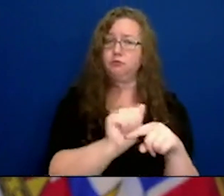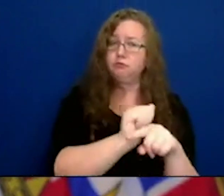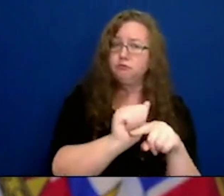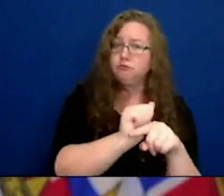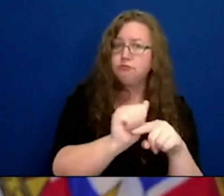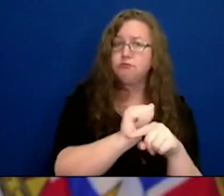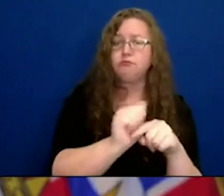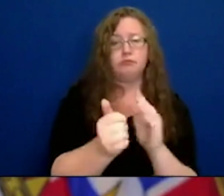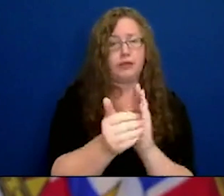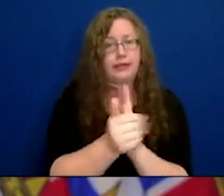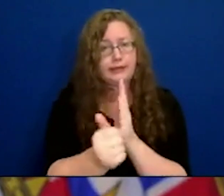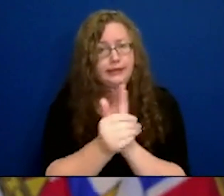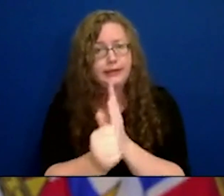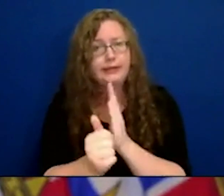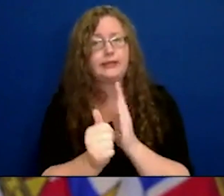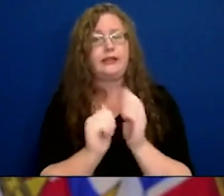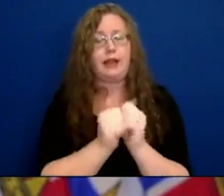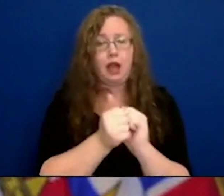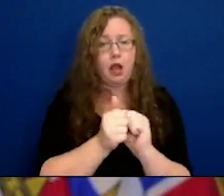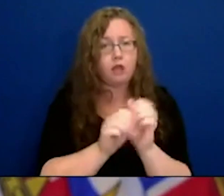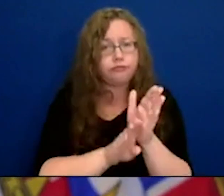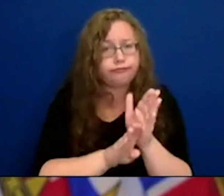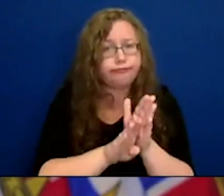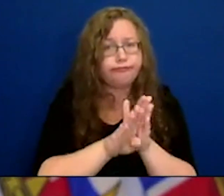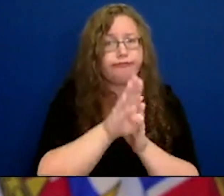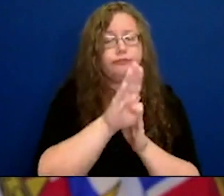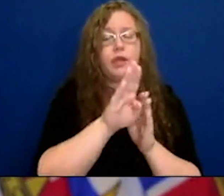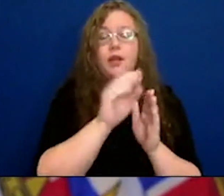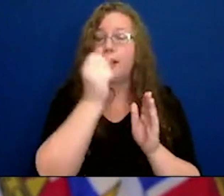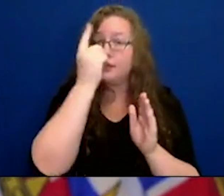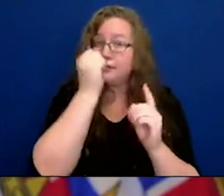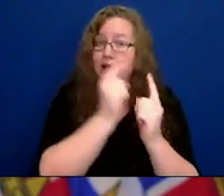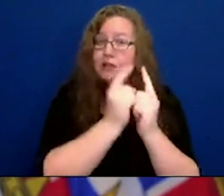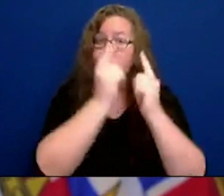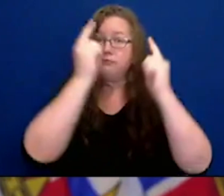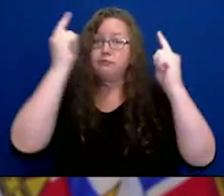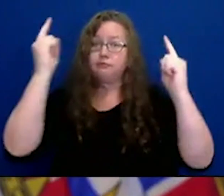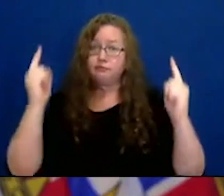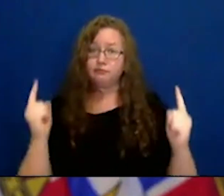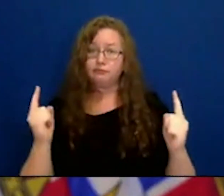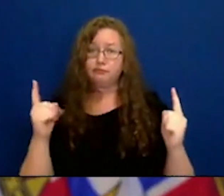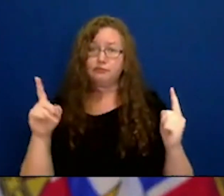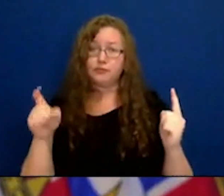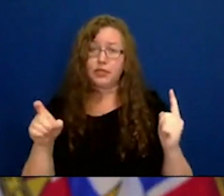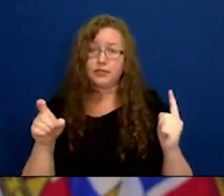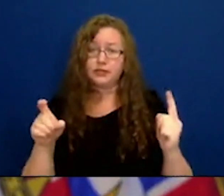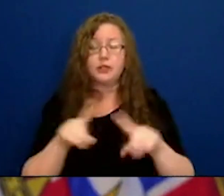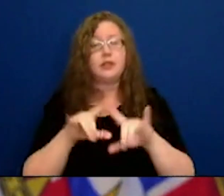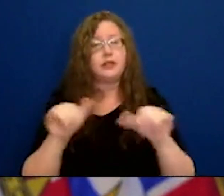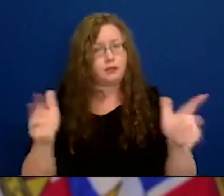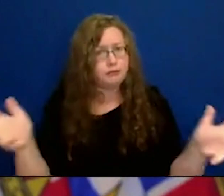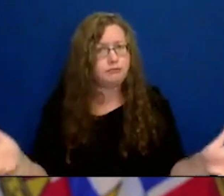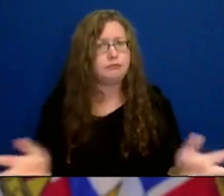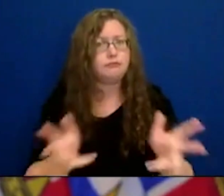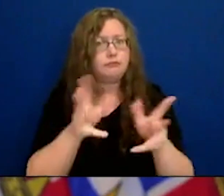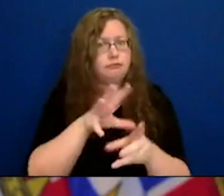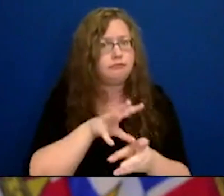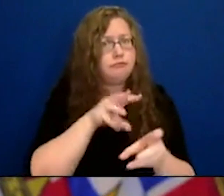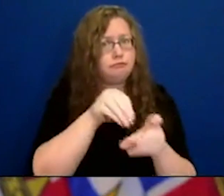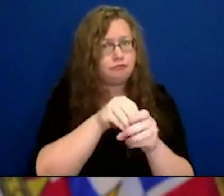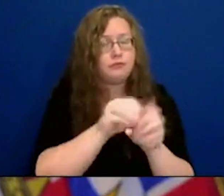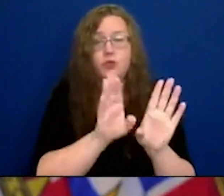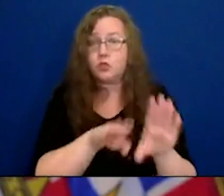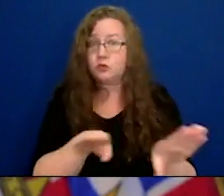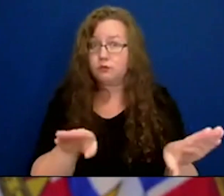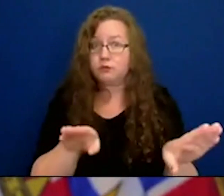and drills and keeping safe distances but allowing those opportunities for kids to get out and participate. I will